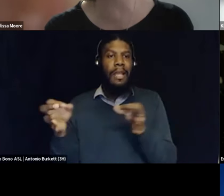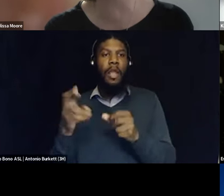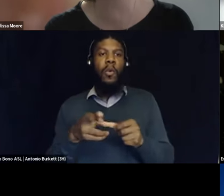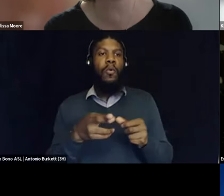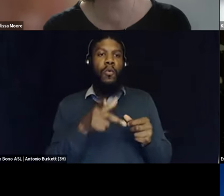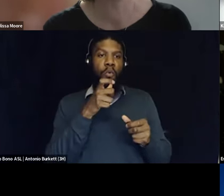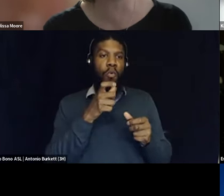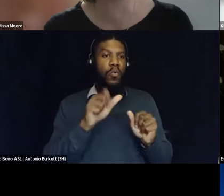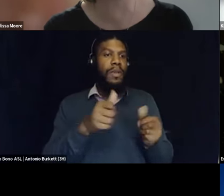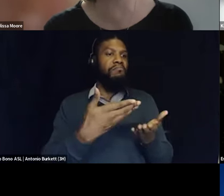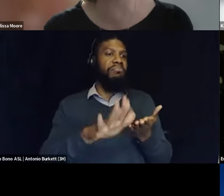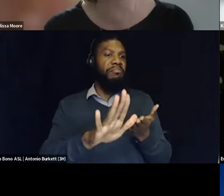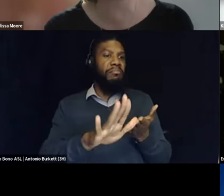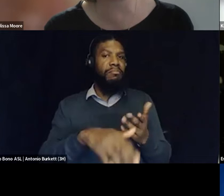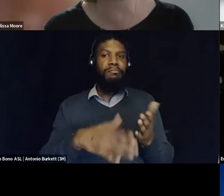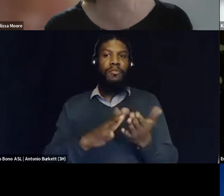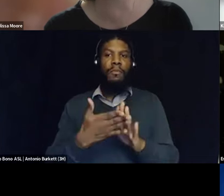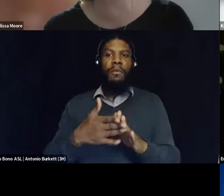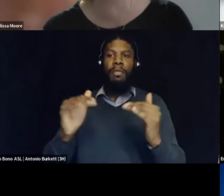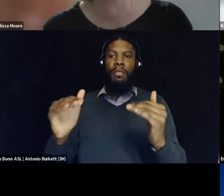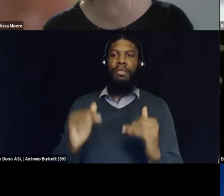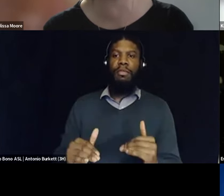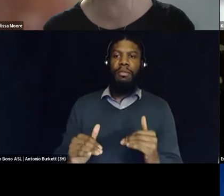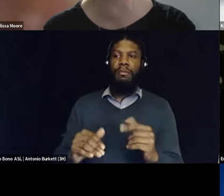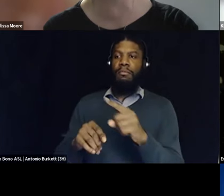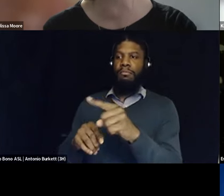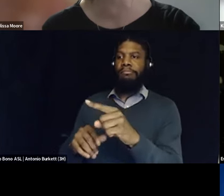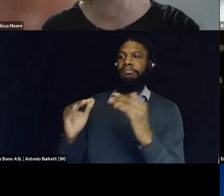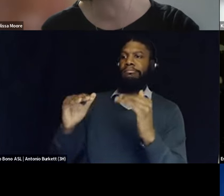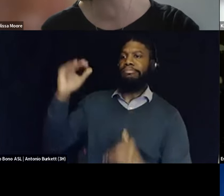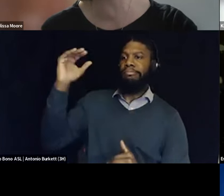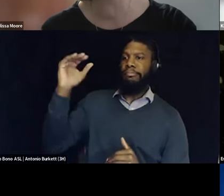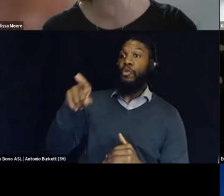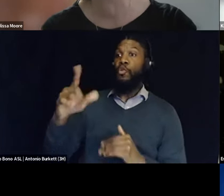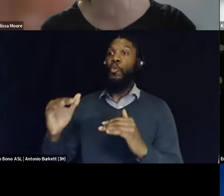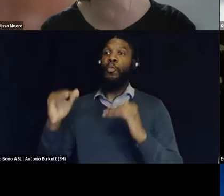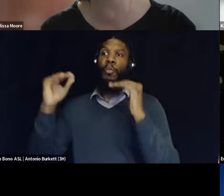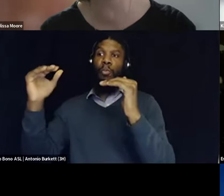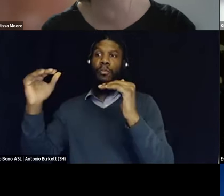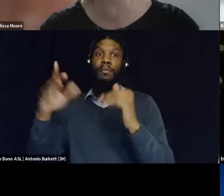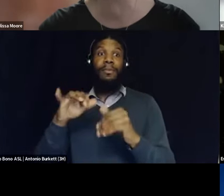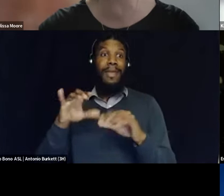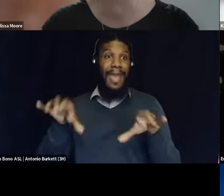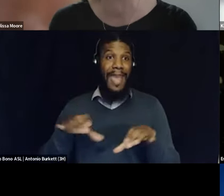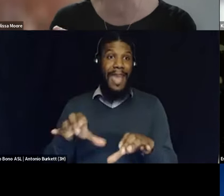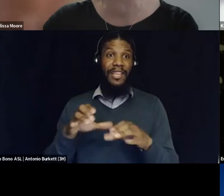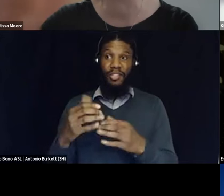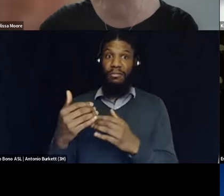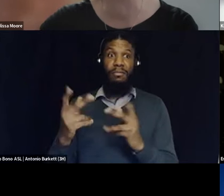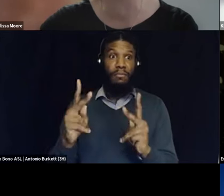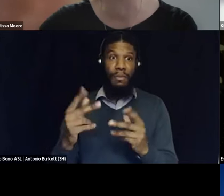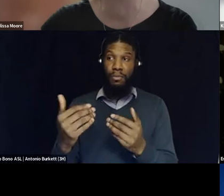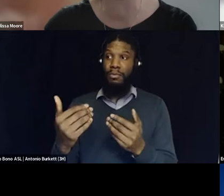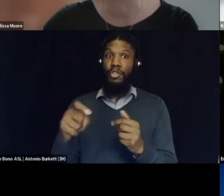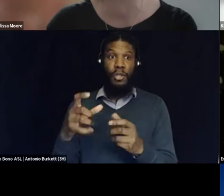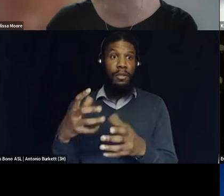are disposable and that therefore you know this type of action levied on people is acceptable because like we've already made